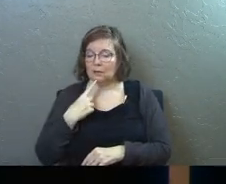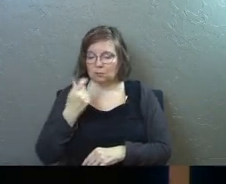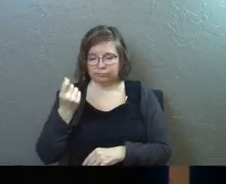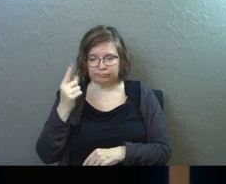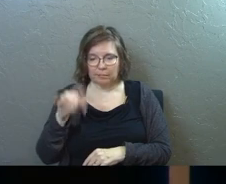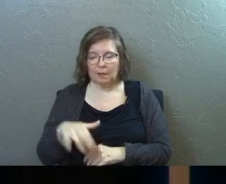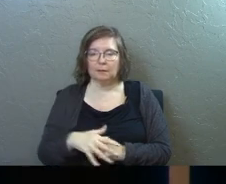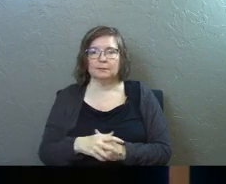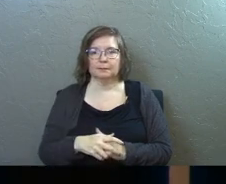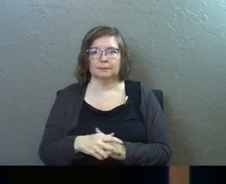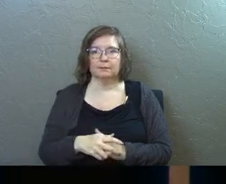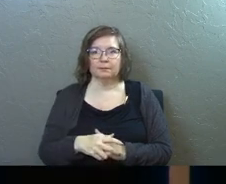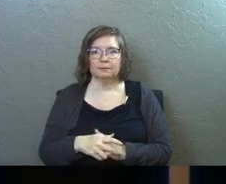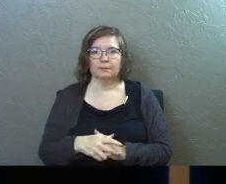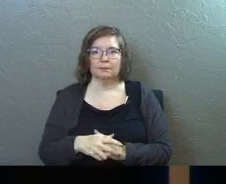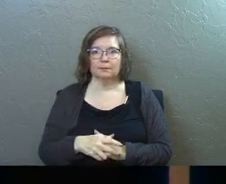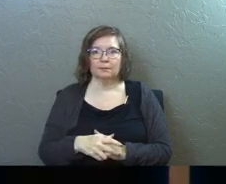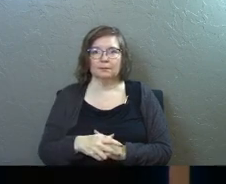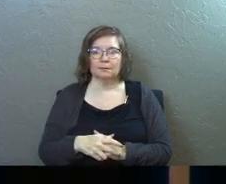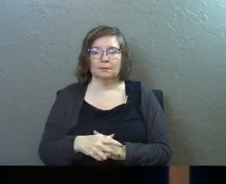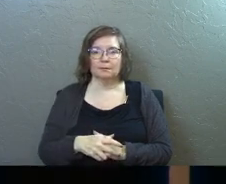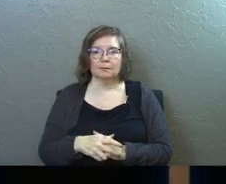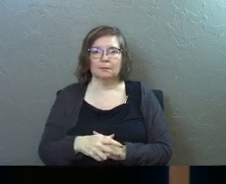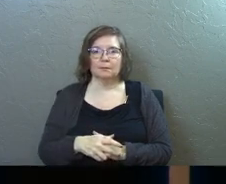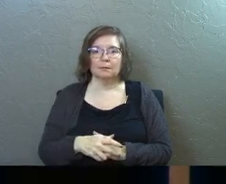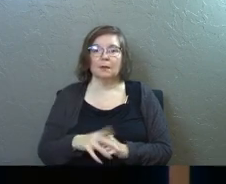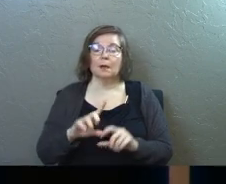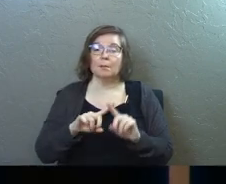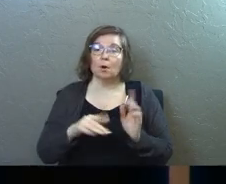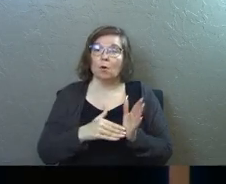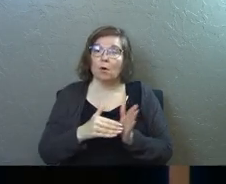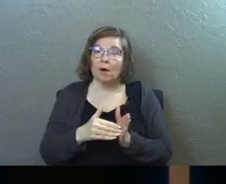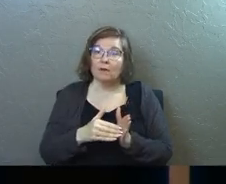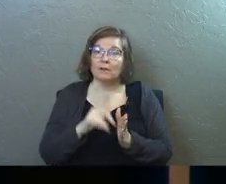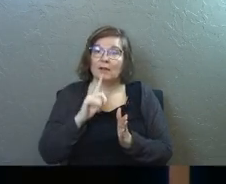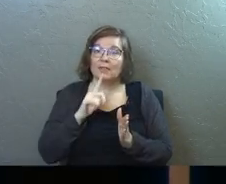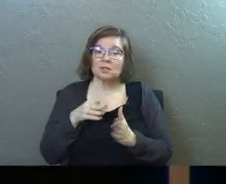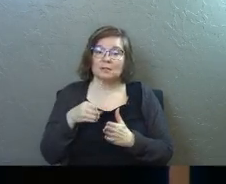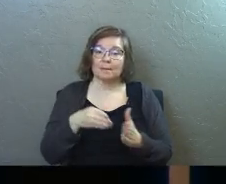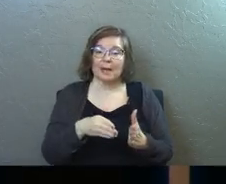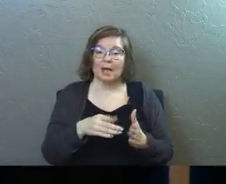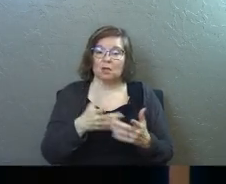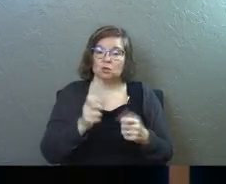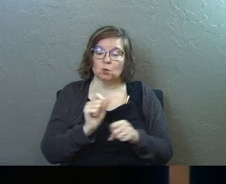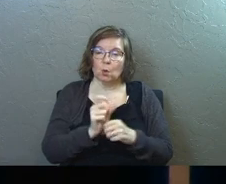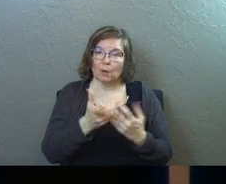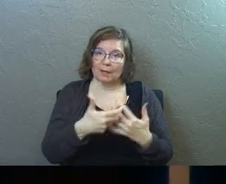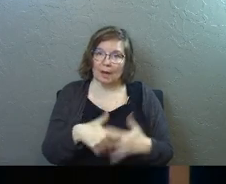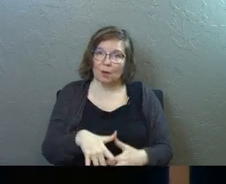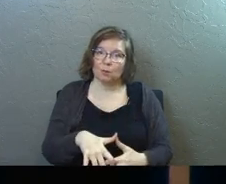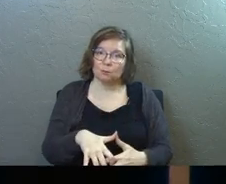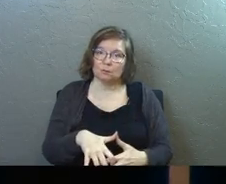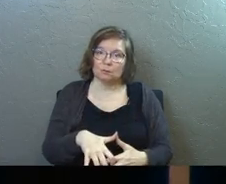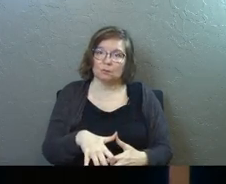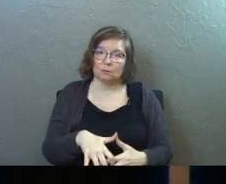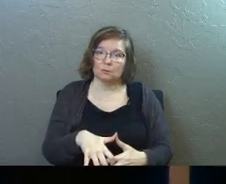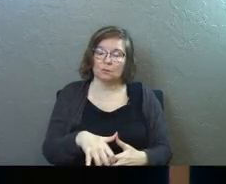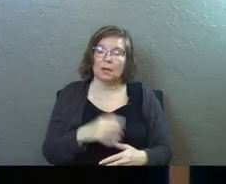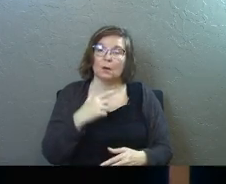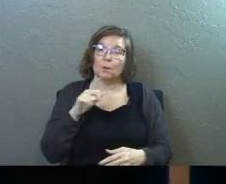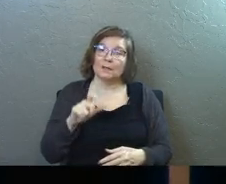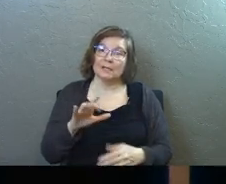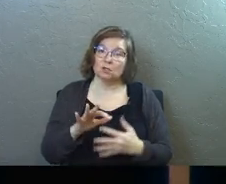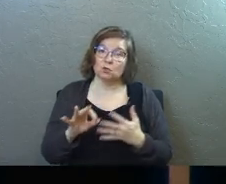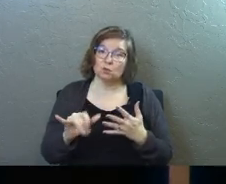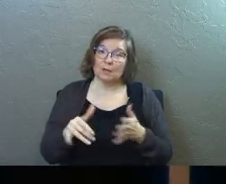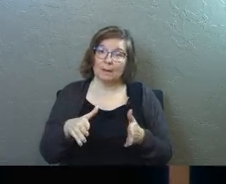totally get that but often there's a path to work it out and